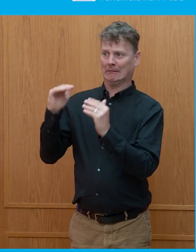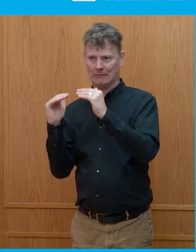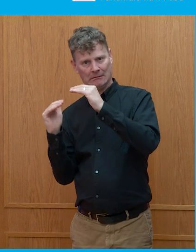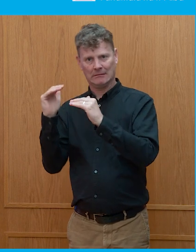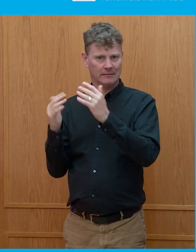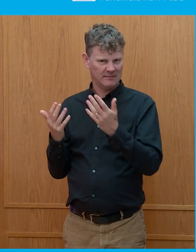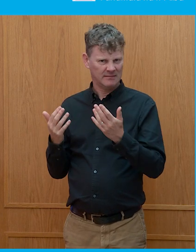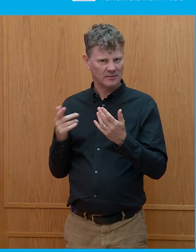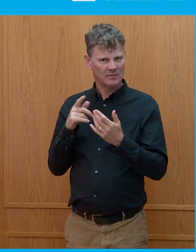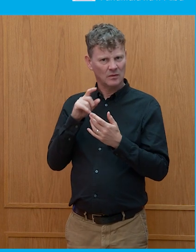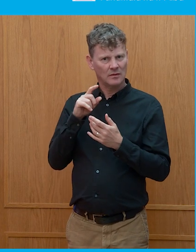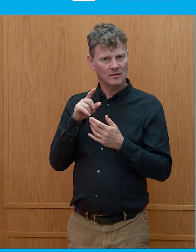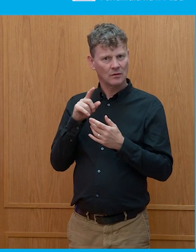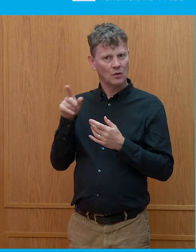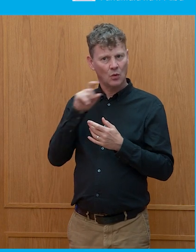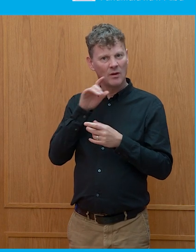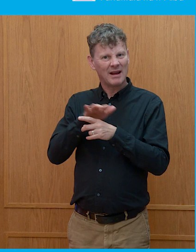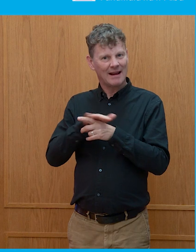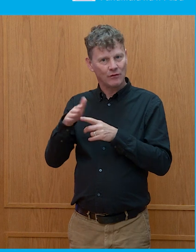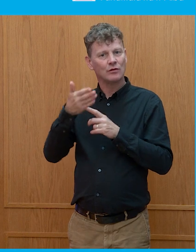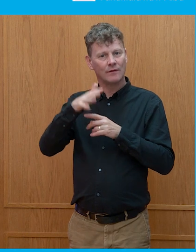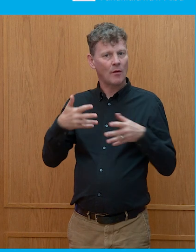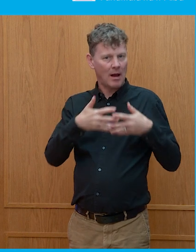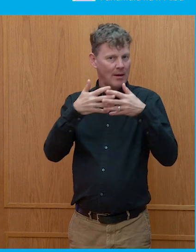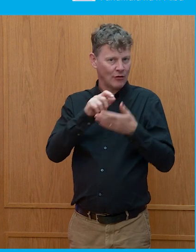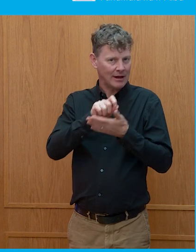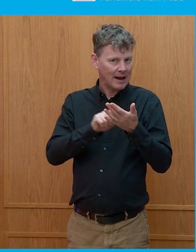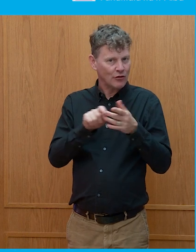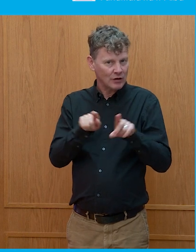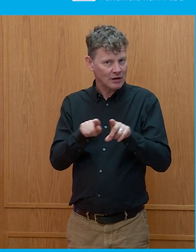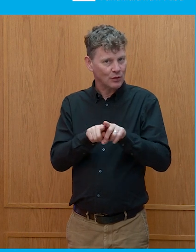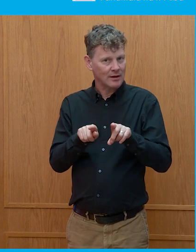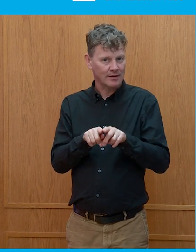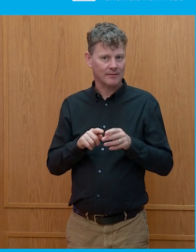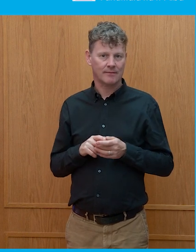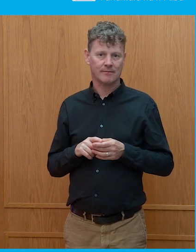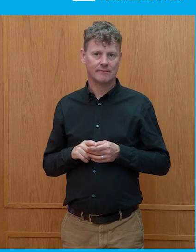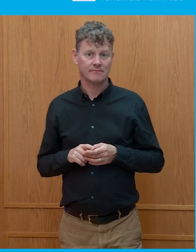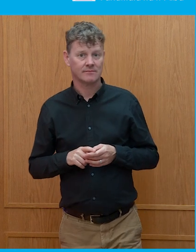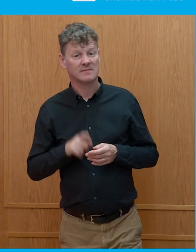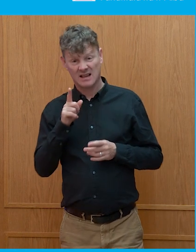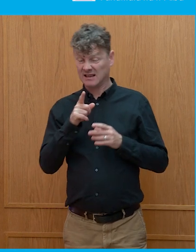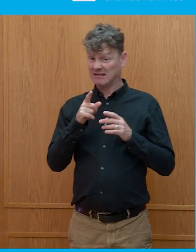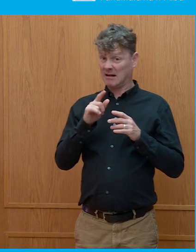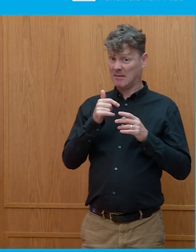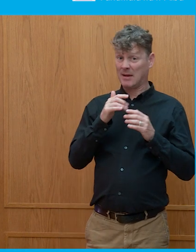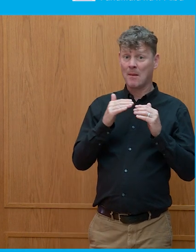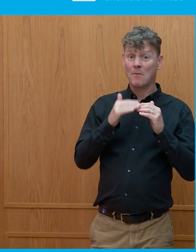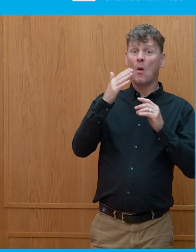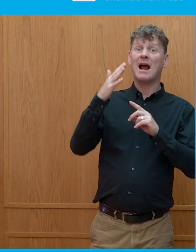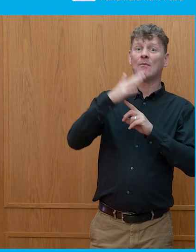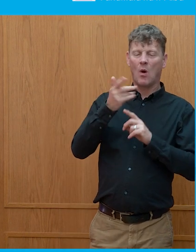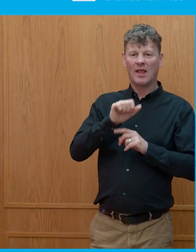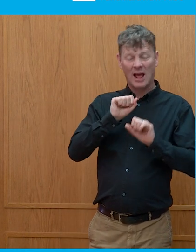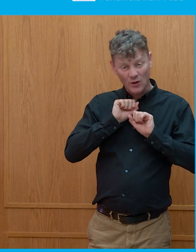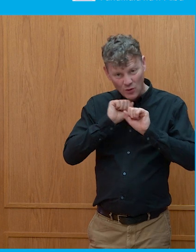will be influenced by the outcome of the American election as well. I mean, in some senses, that might be even more important than the outcome of your,